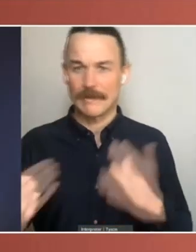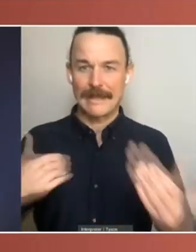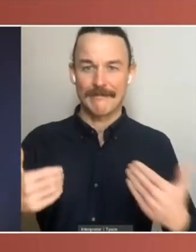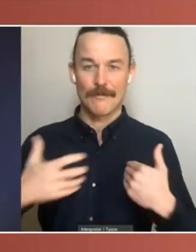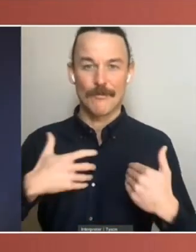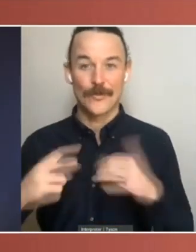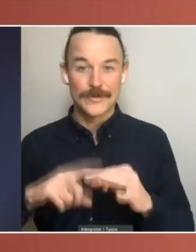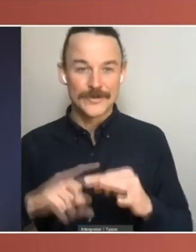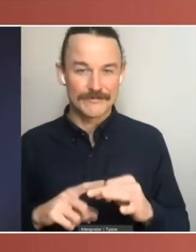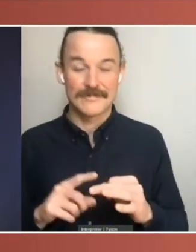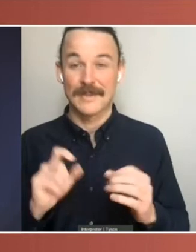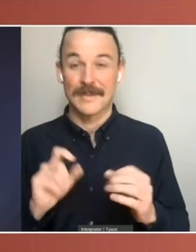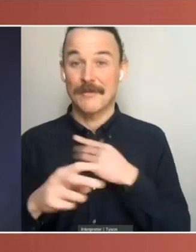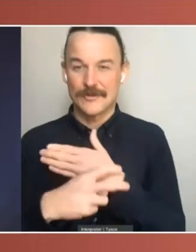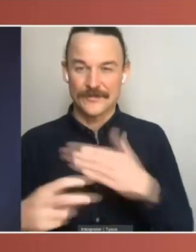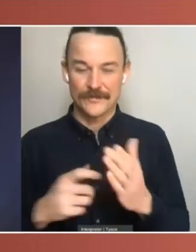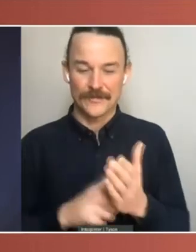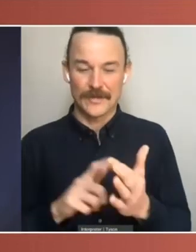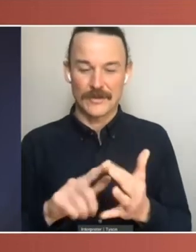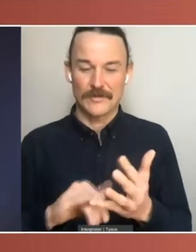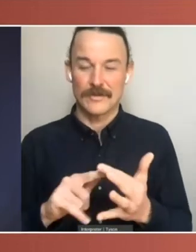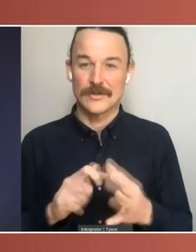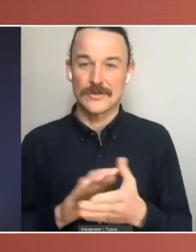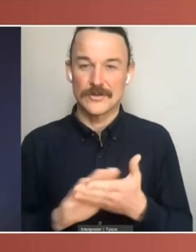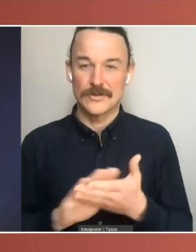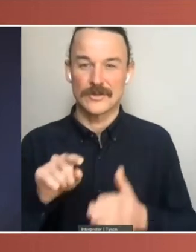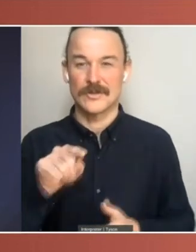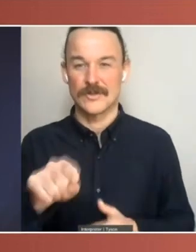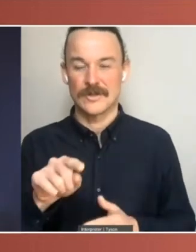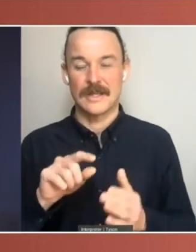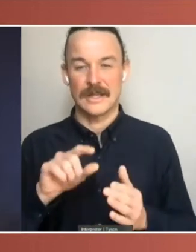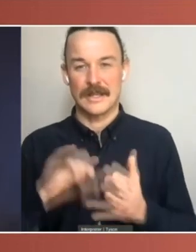.sen at aph.gov.au.